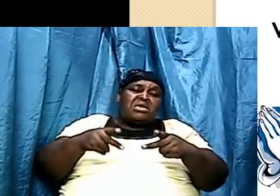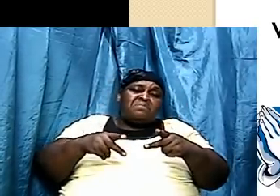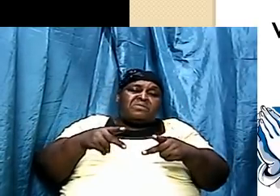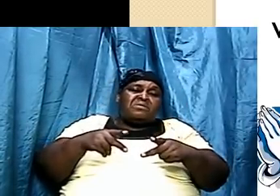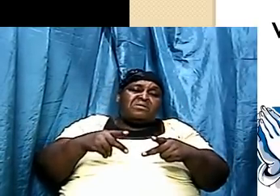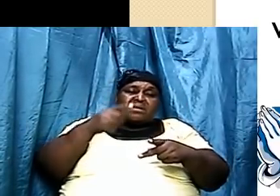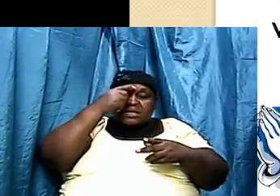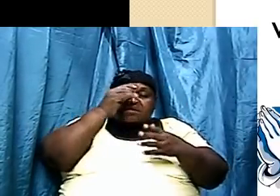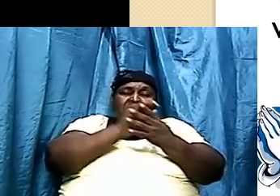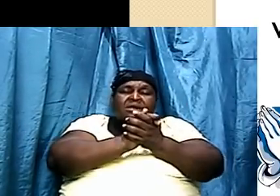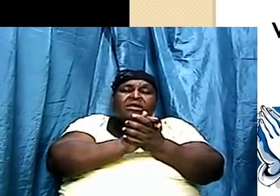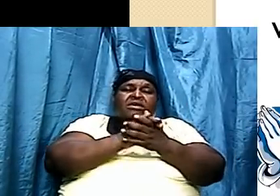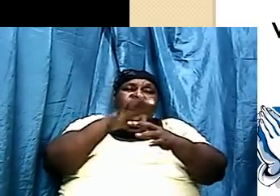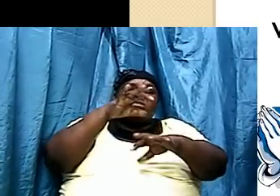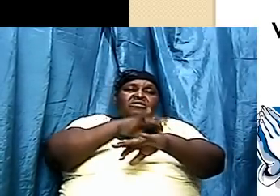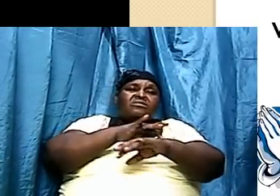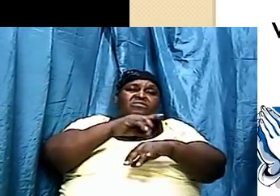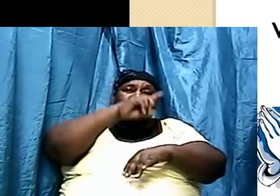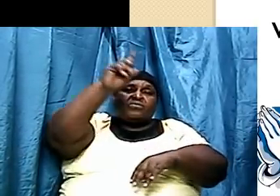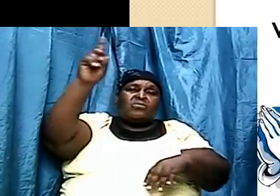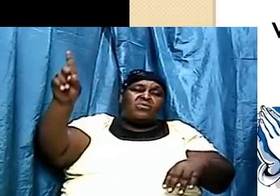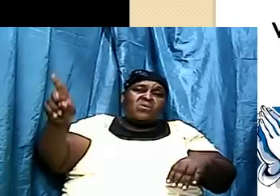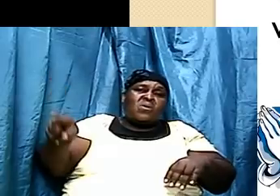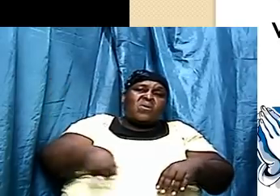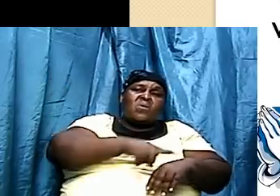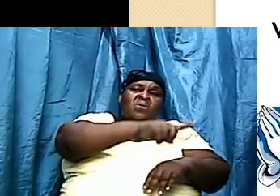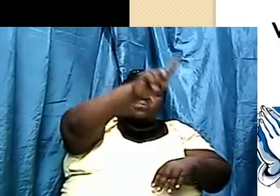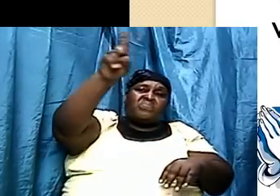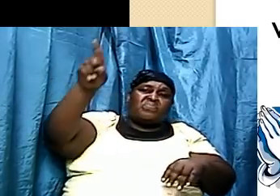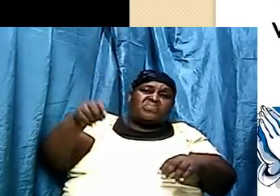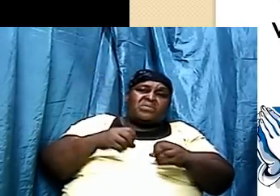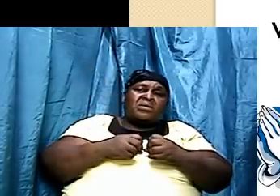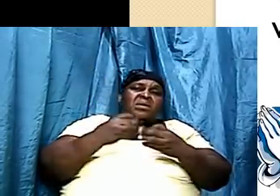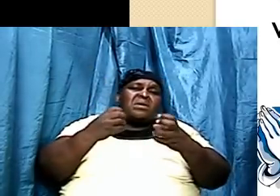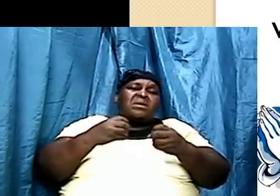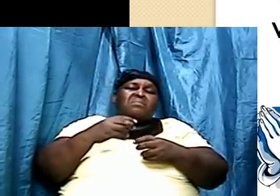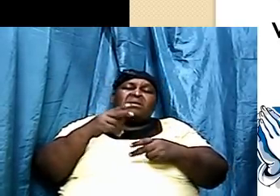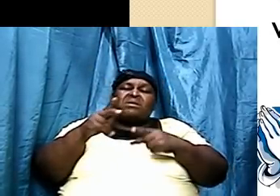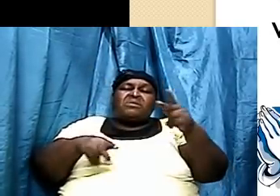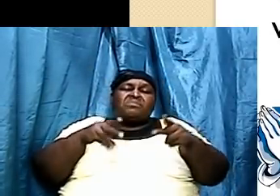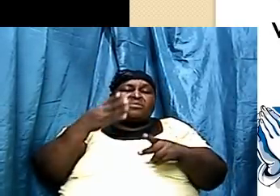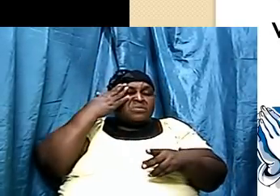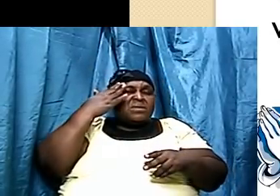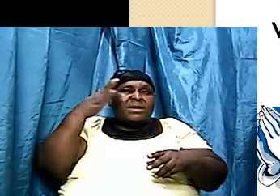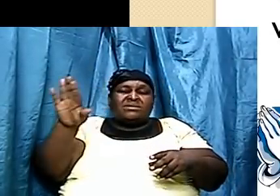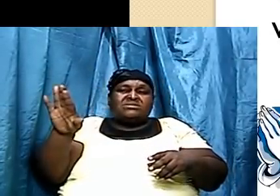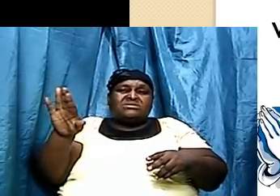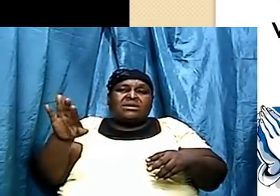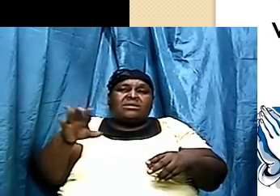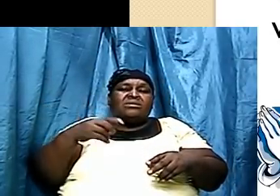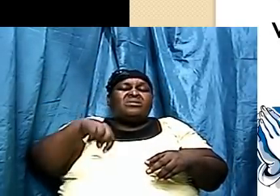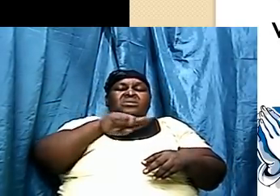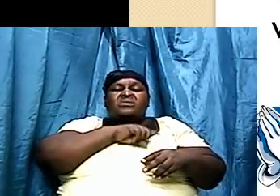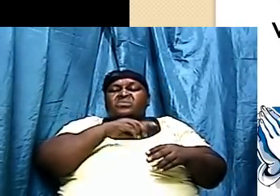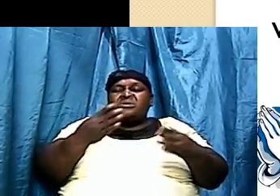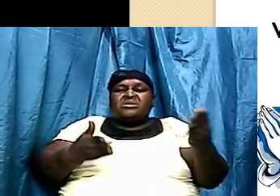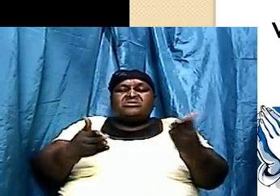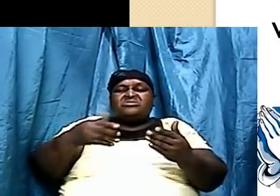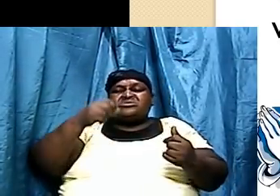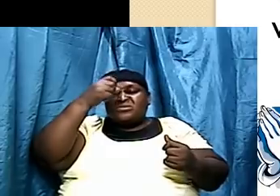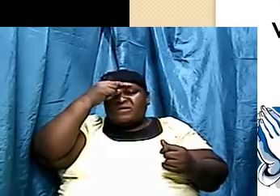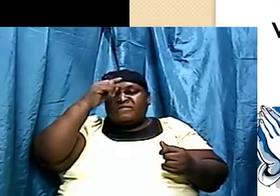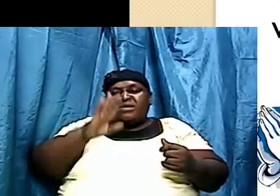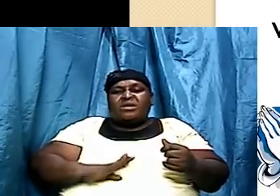blood cried the life of the flesh was in the blood a lot of people never understood these things we serve a God that is intelligently